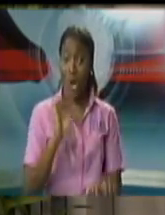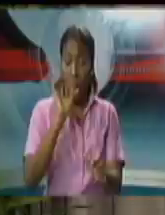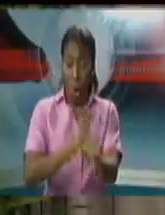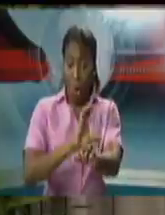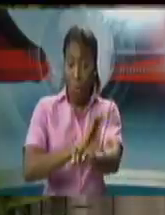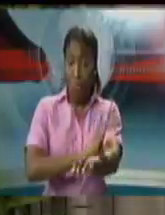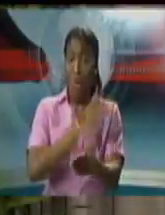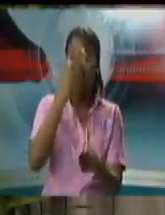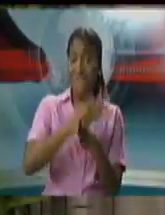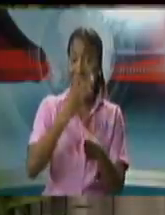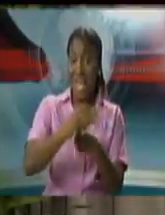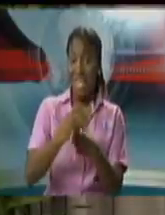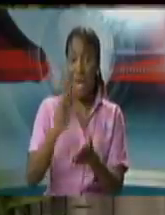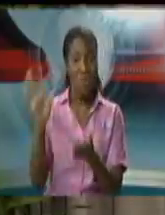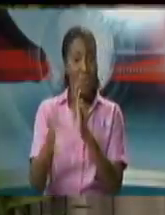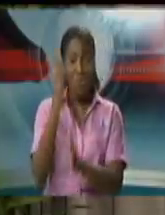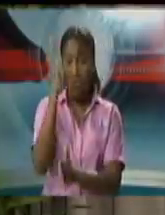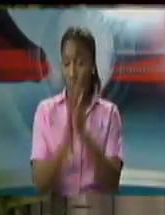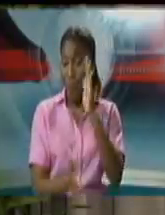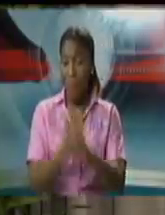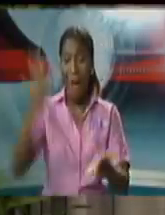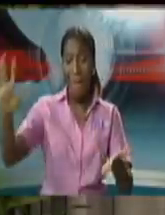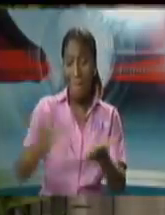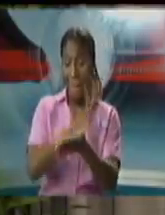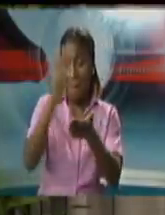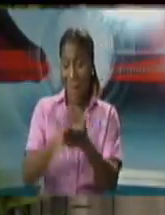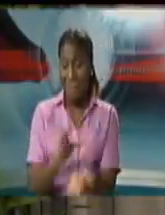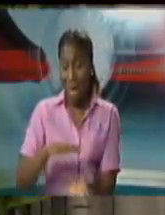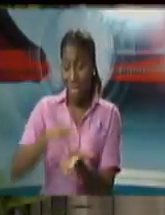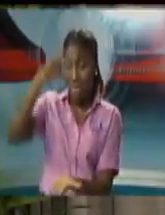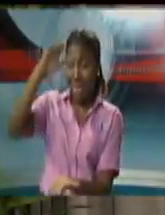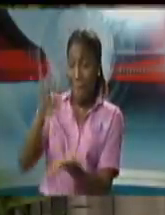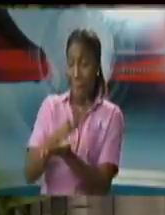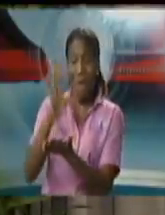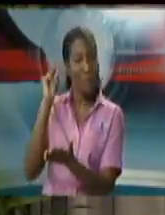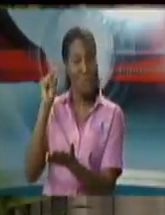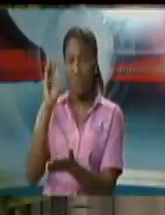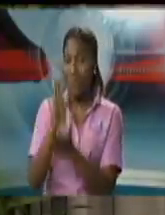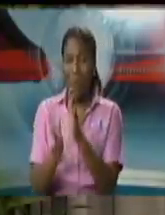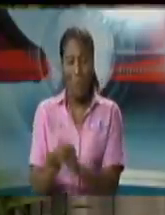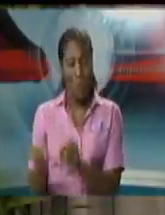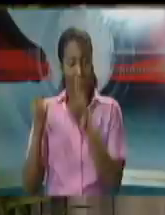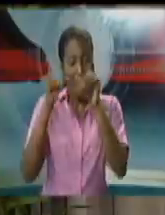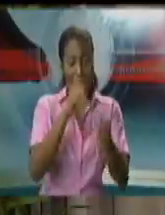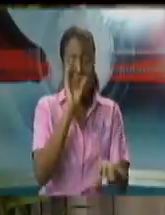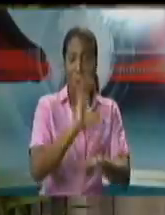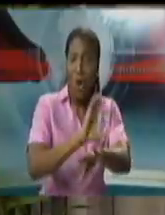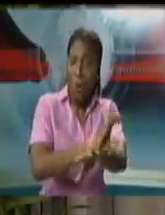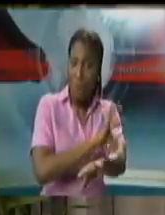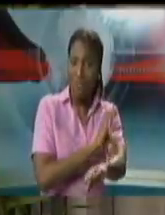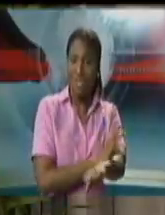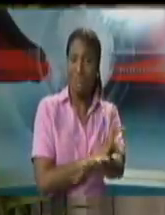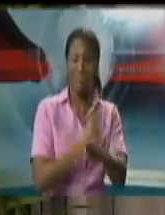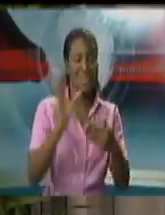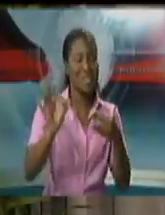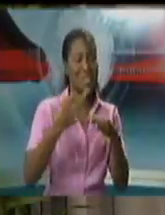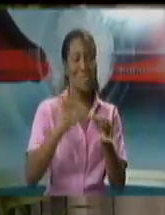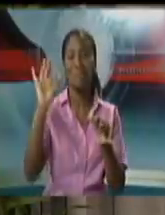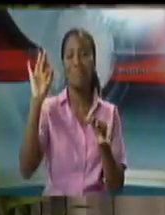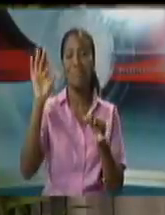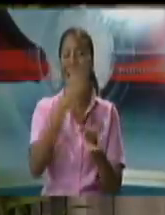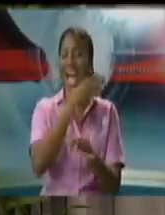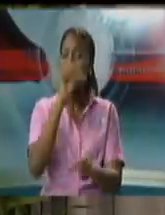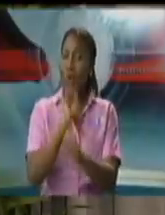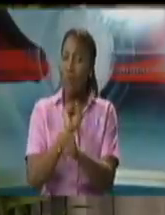filing across the system. We're broadening it across the attorney general system and of course works and transport